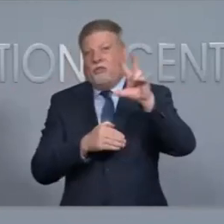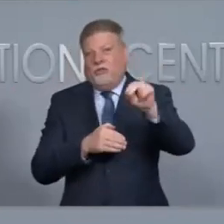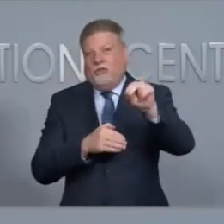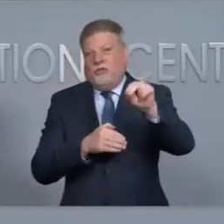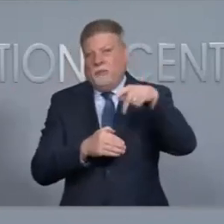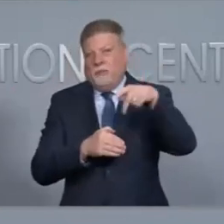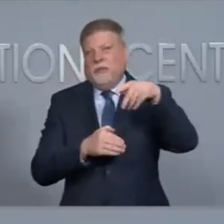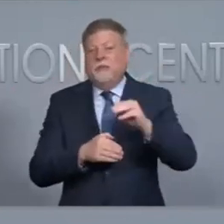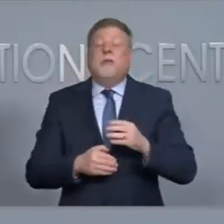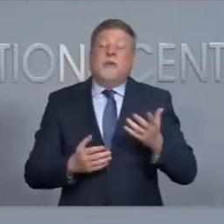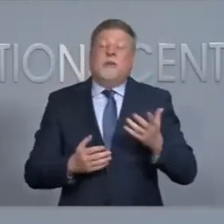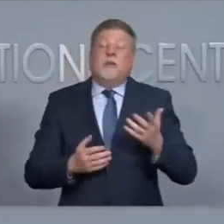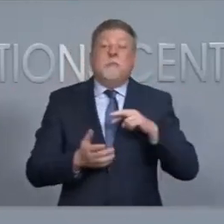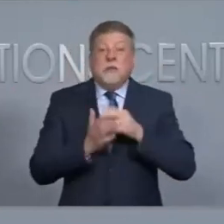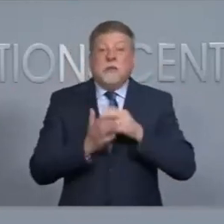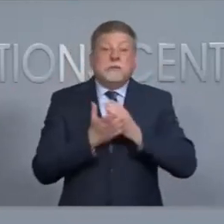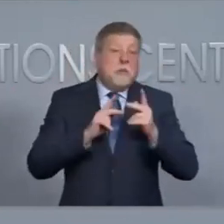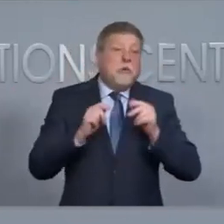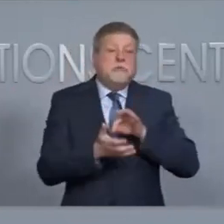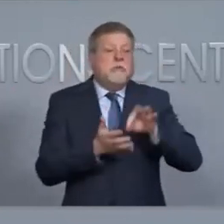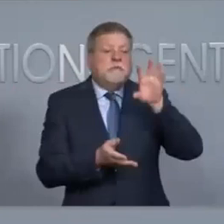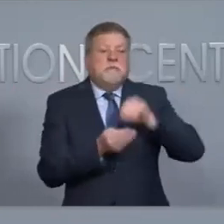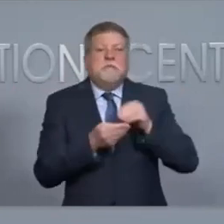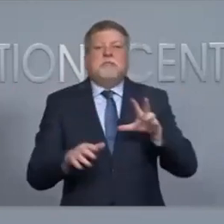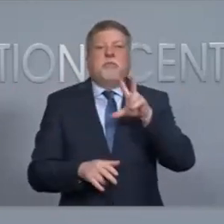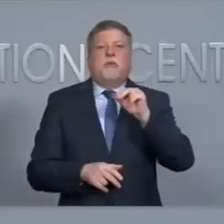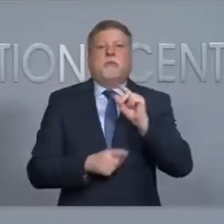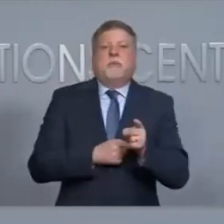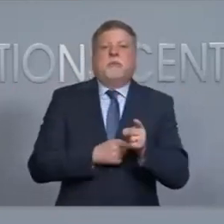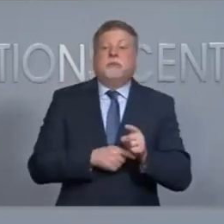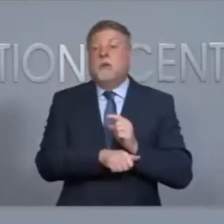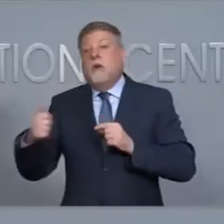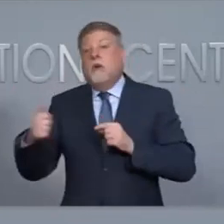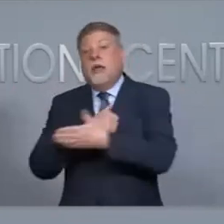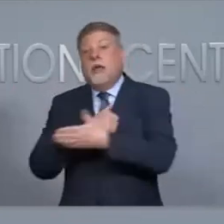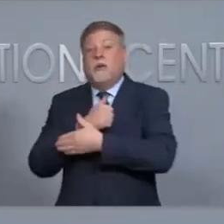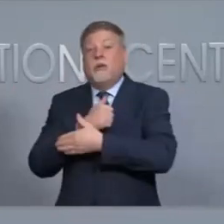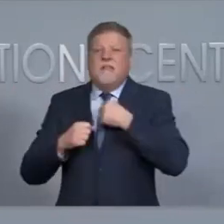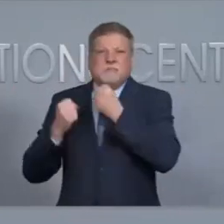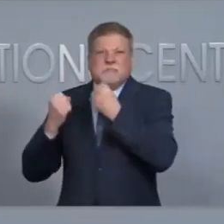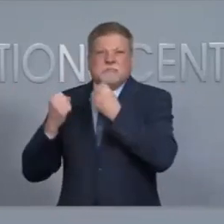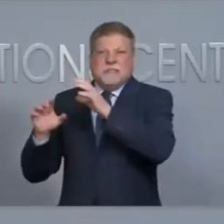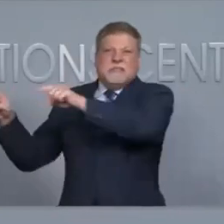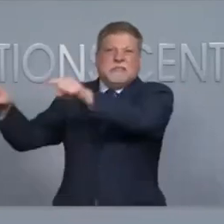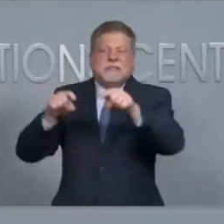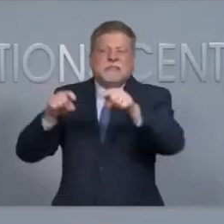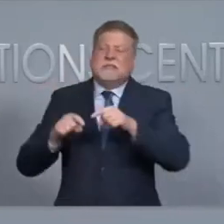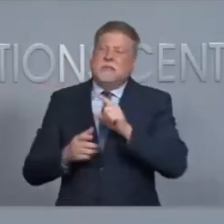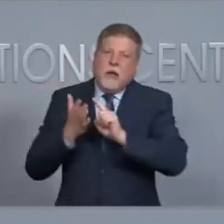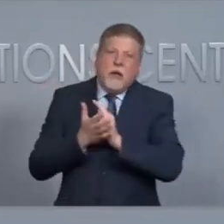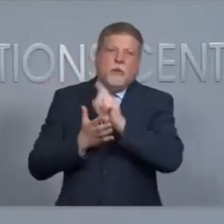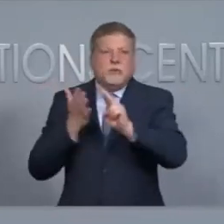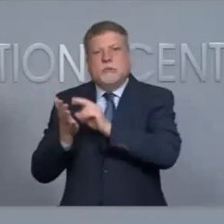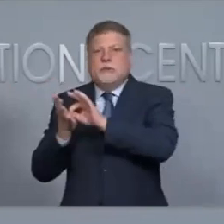730 p.m. So, for some, it may be 30 minutes. For other counties that have multiple early voting sites, it may be an hour to two